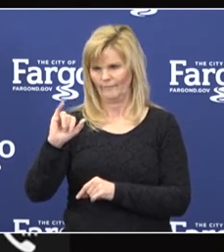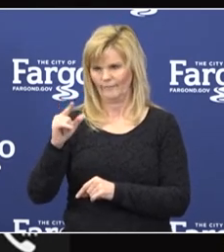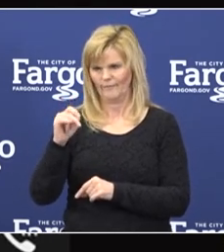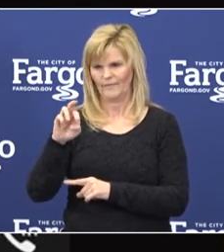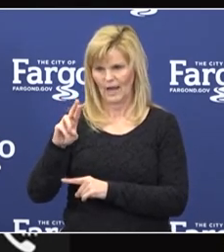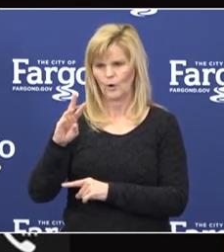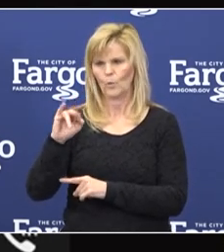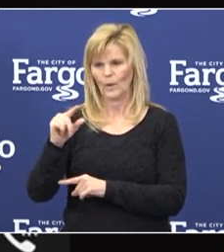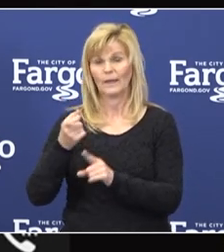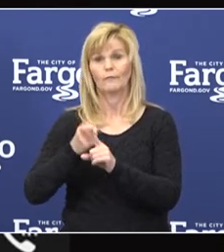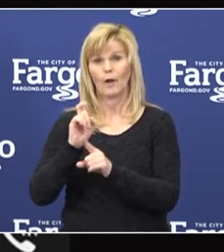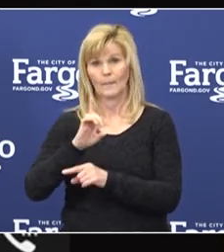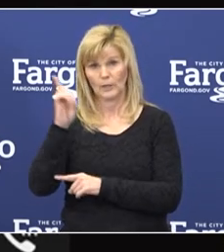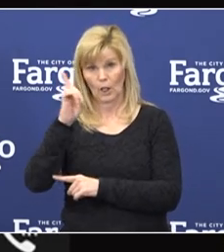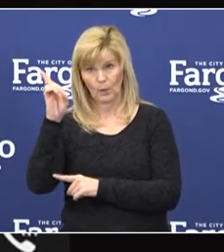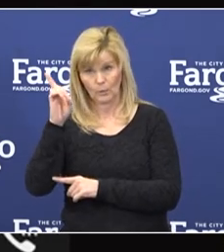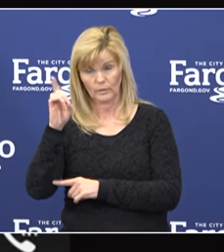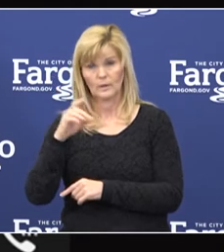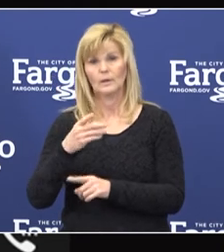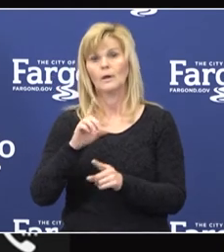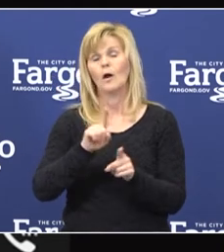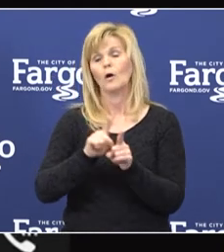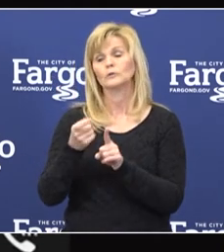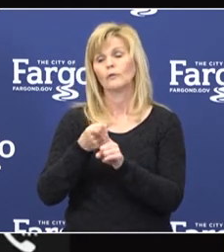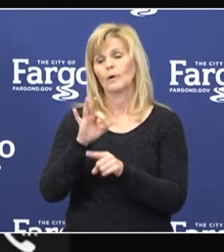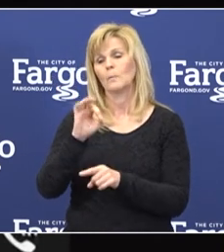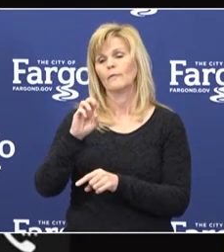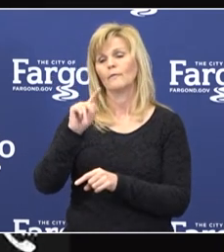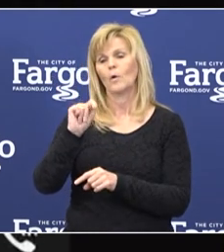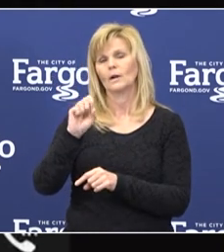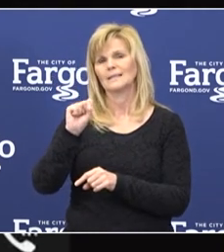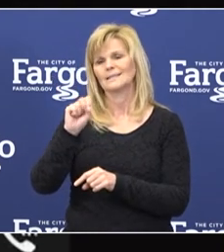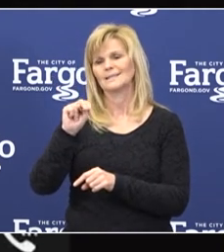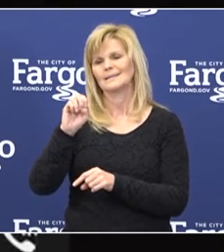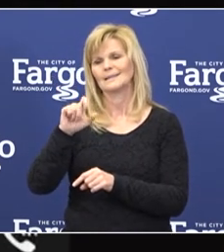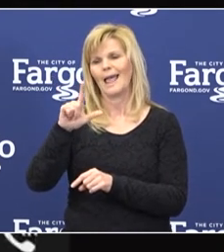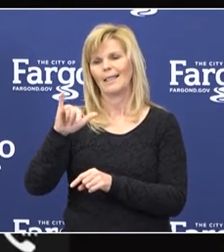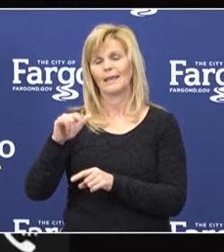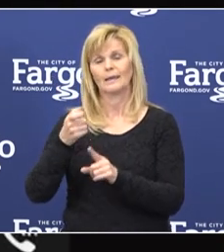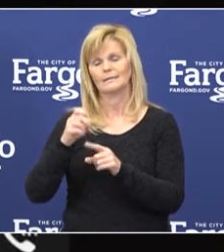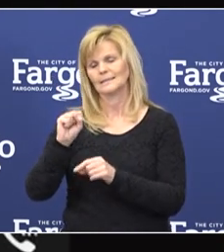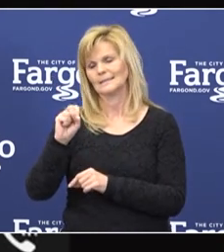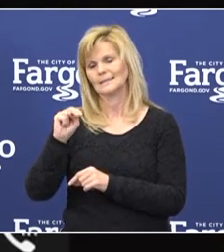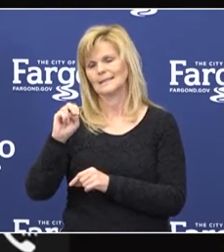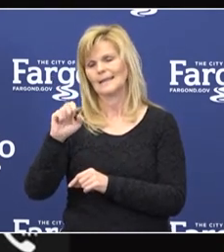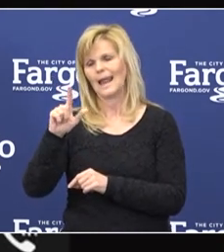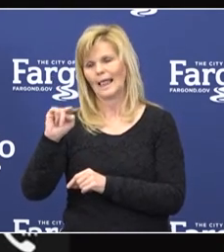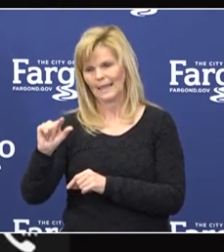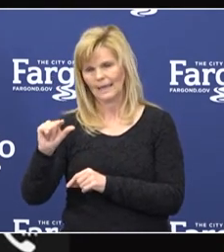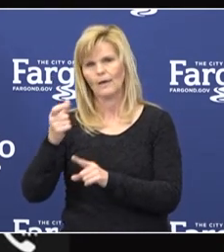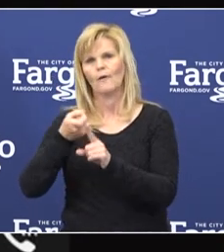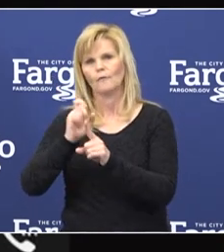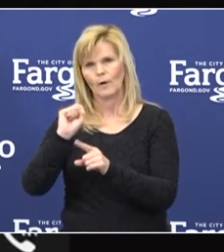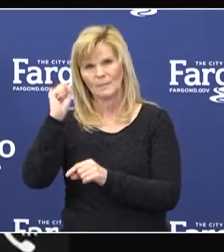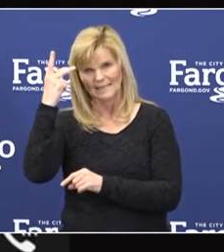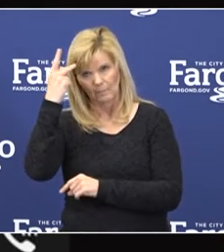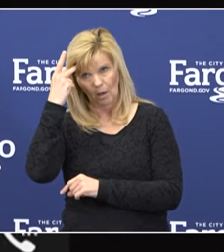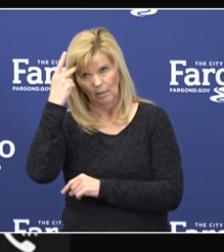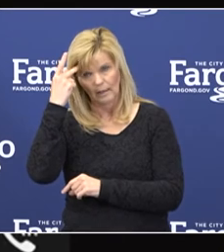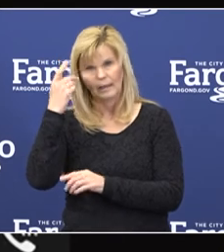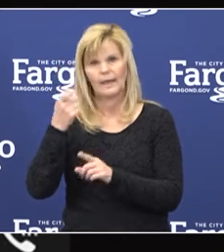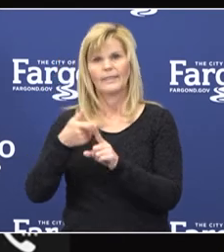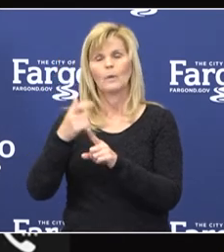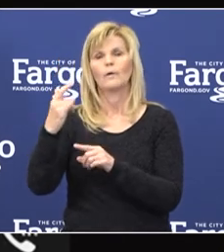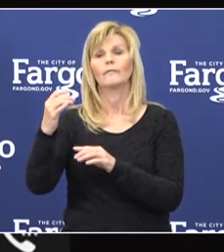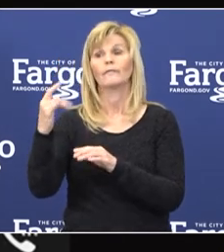133rd Air Lift Wing out of Fort Snelling in St. Paul, and the East Wing will be flying from west to